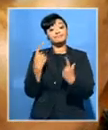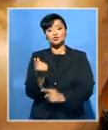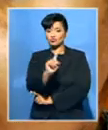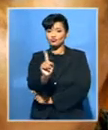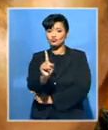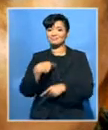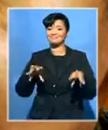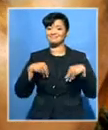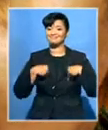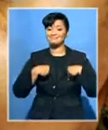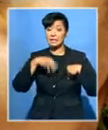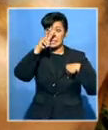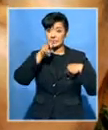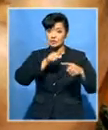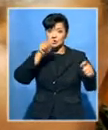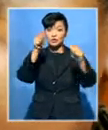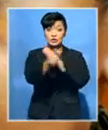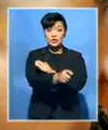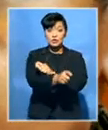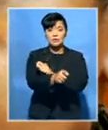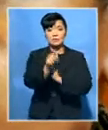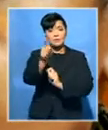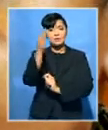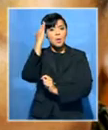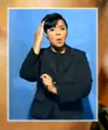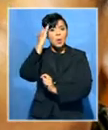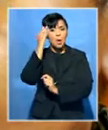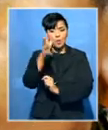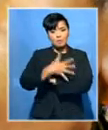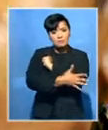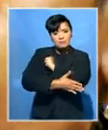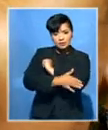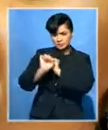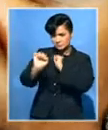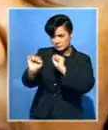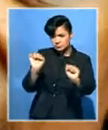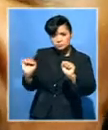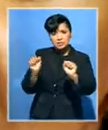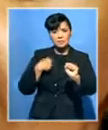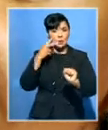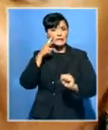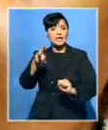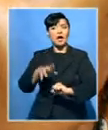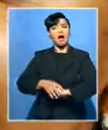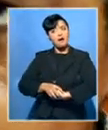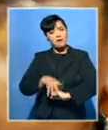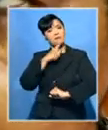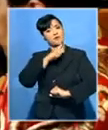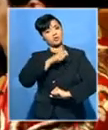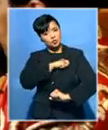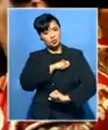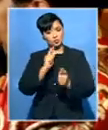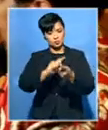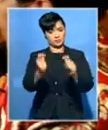That when it comes to the changes that we are talking about, I need to see that these changes are